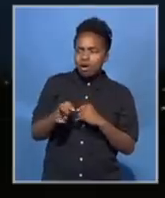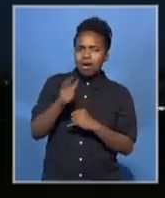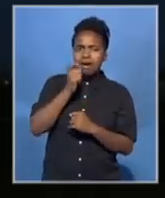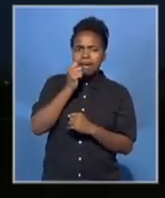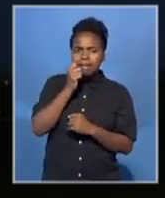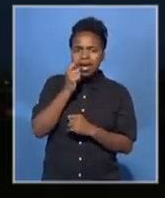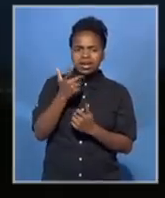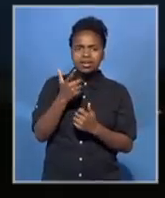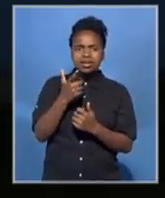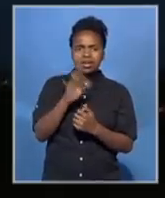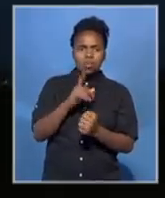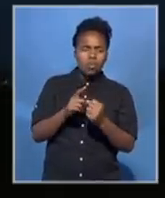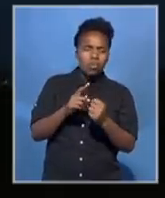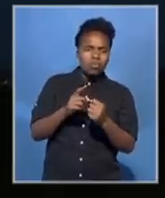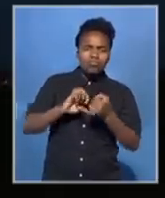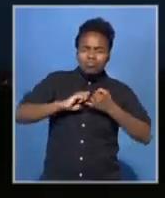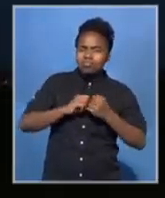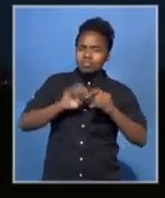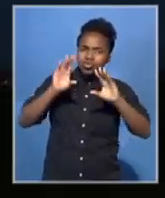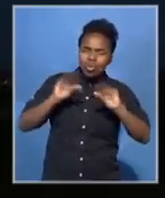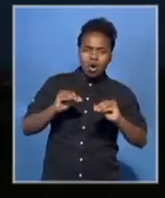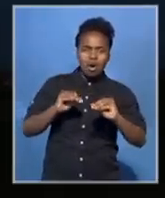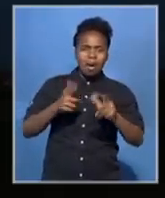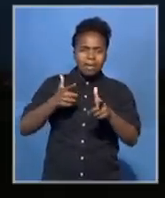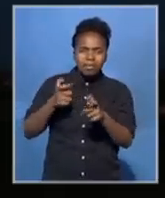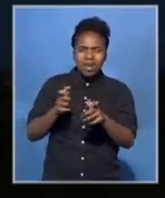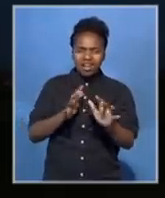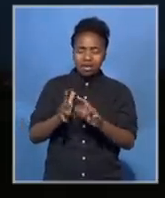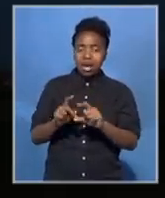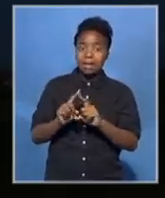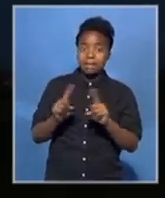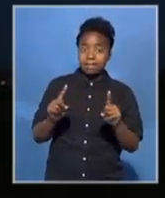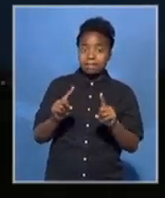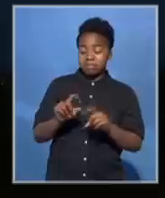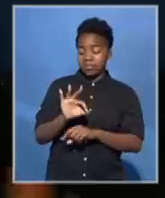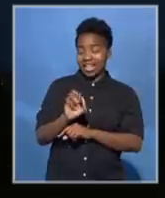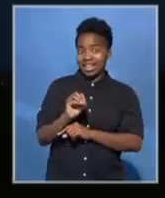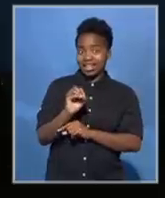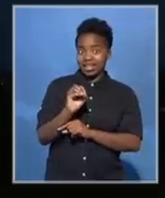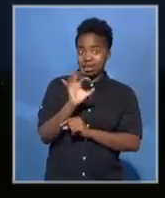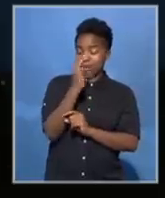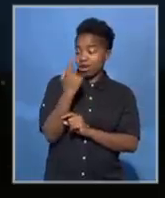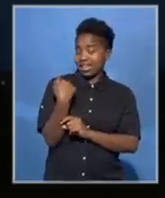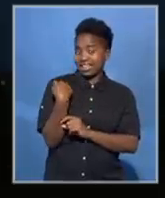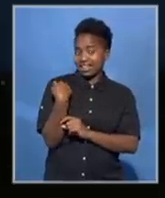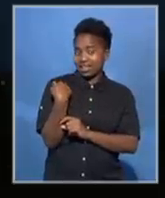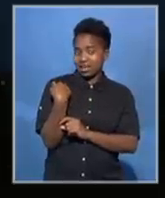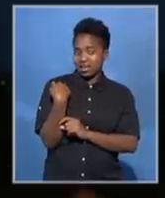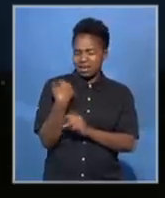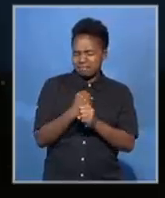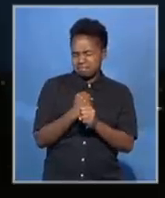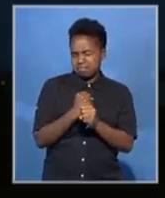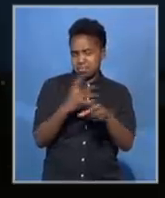out of this situation. But around half an hour ago, there was a huge surge of